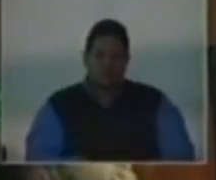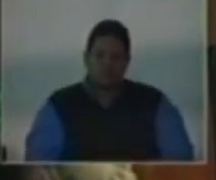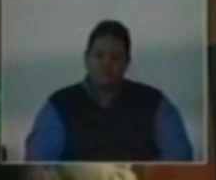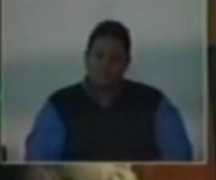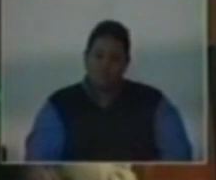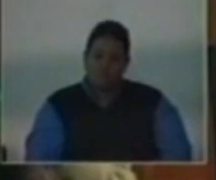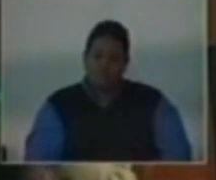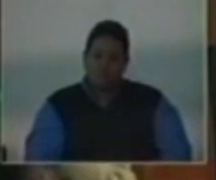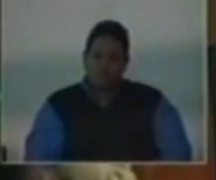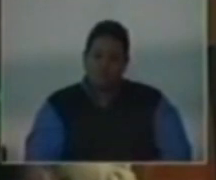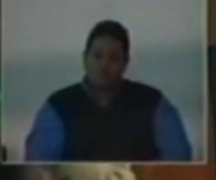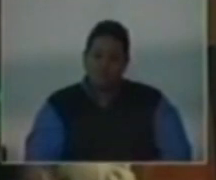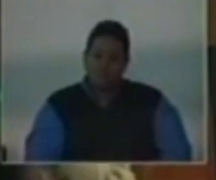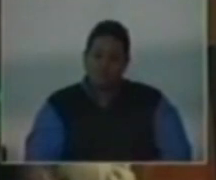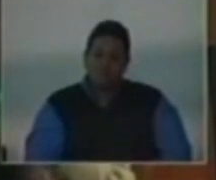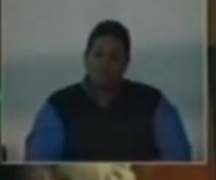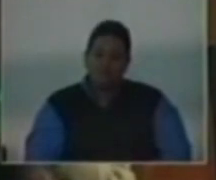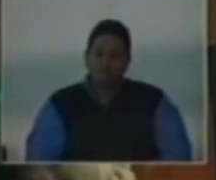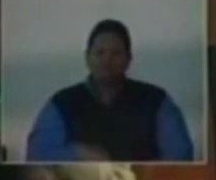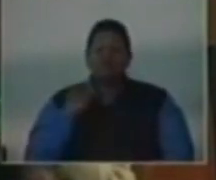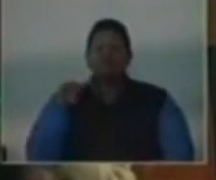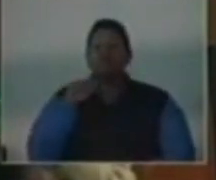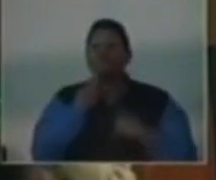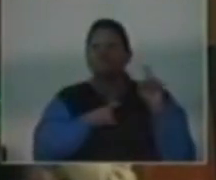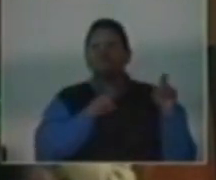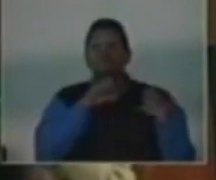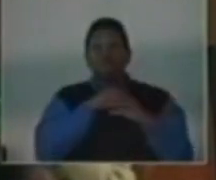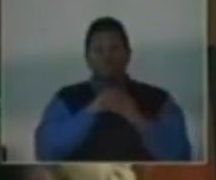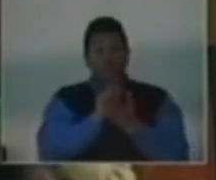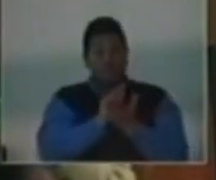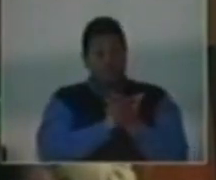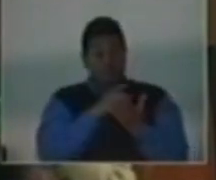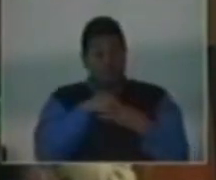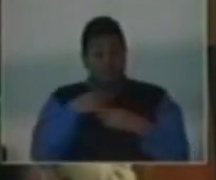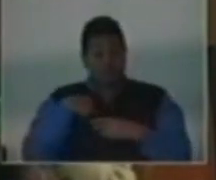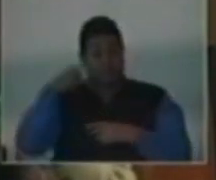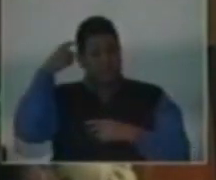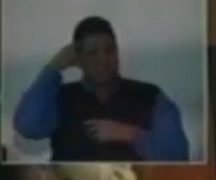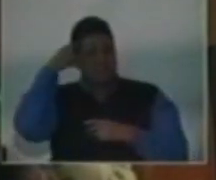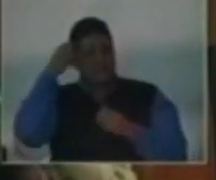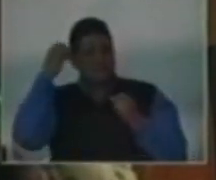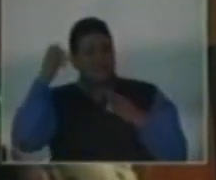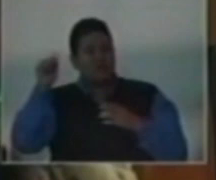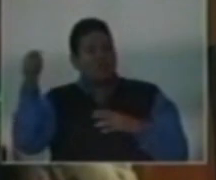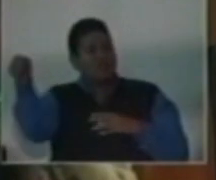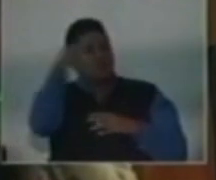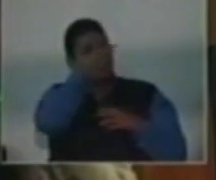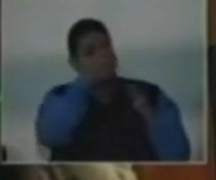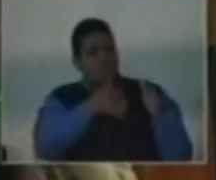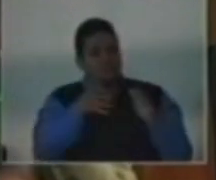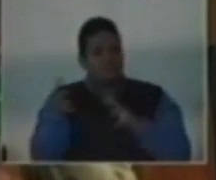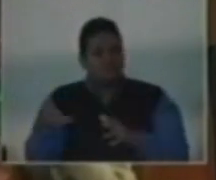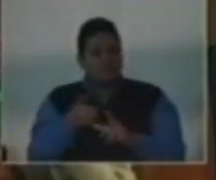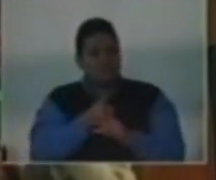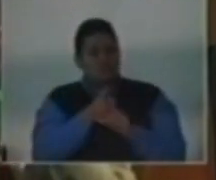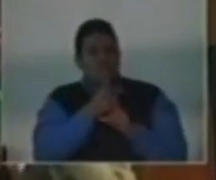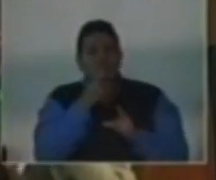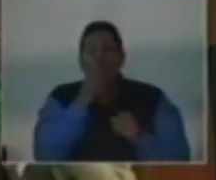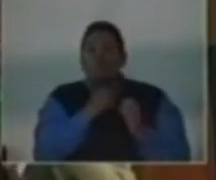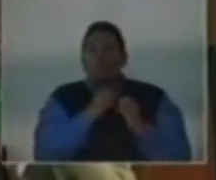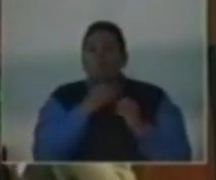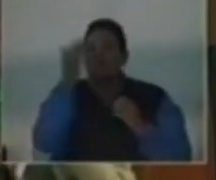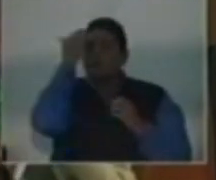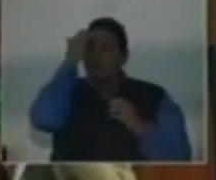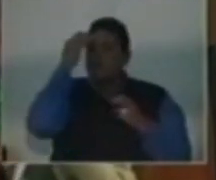That is a question that these bills, in my mind and in many other persons who are far more knowledgeable